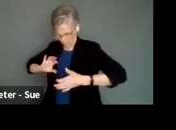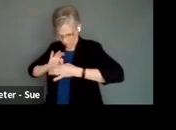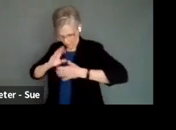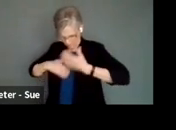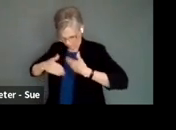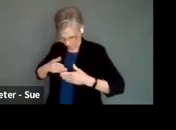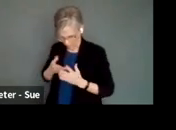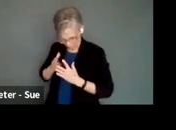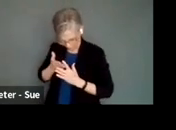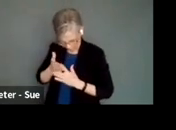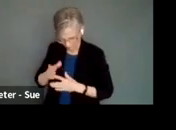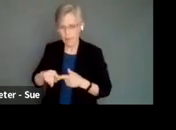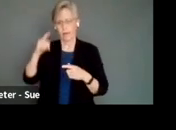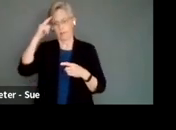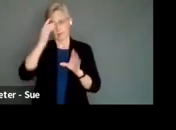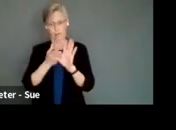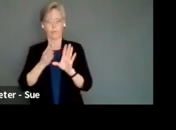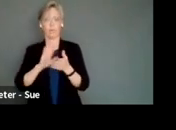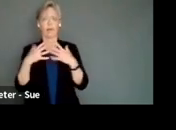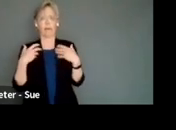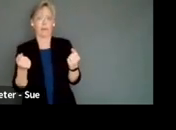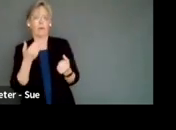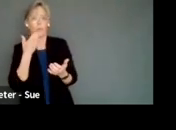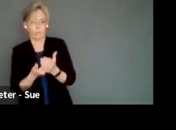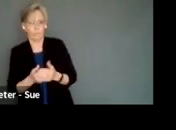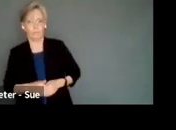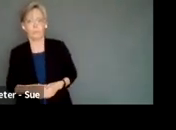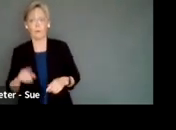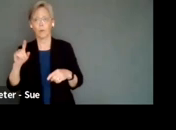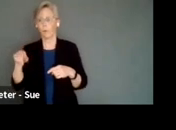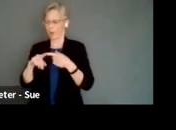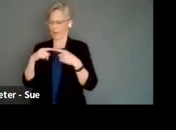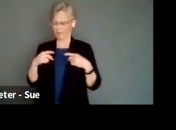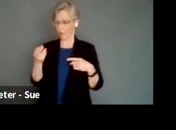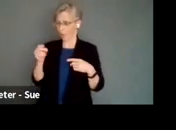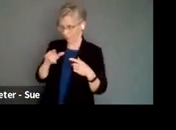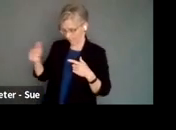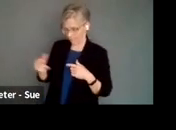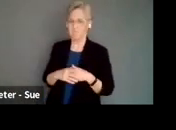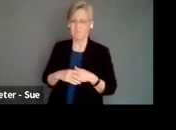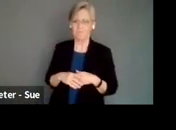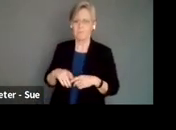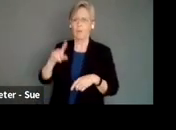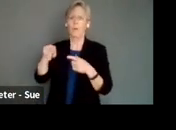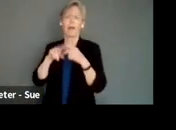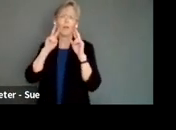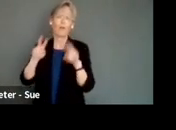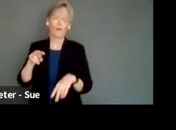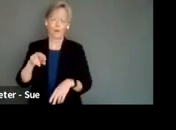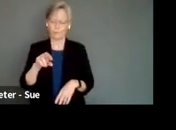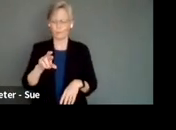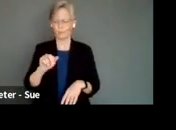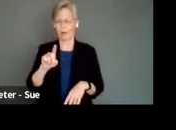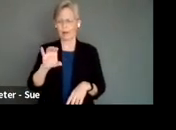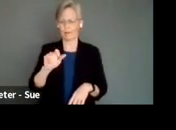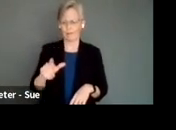Holly, anything? Yeah. One of the things I always think about with radical healing and you know that, how it brings together the internal